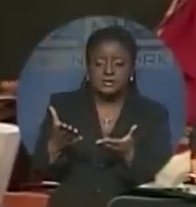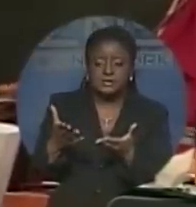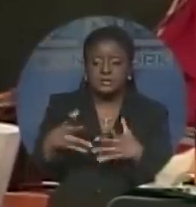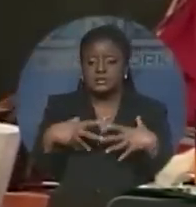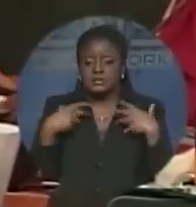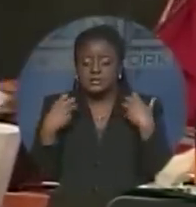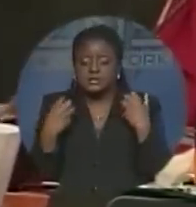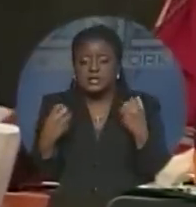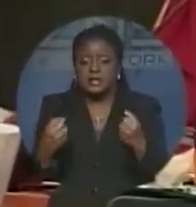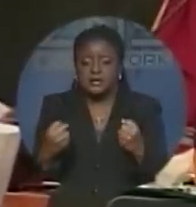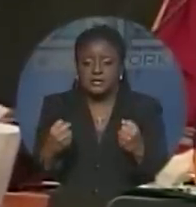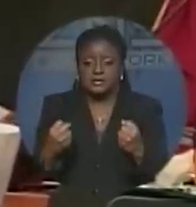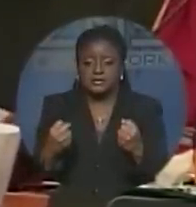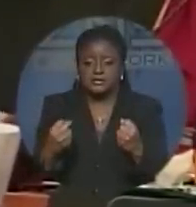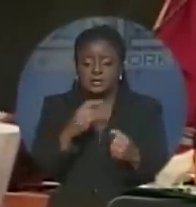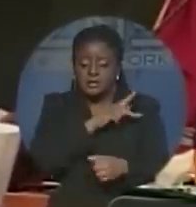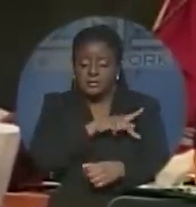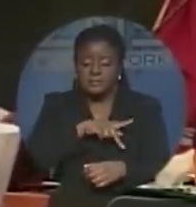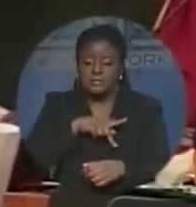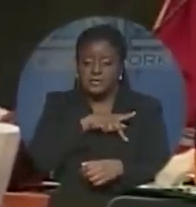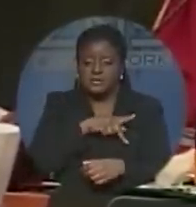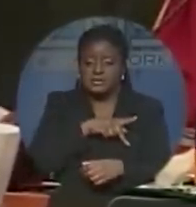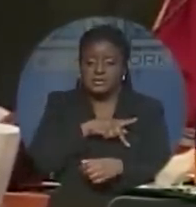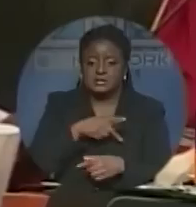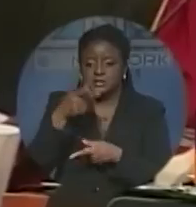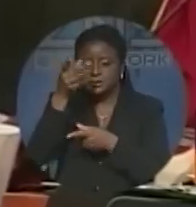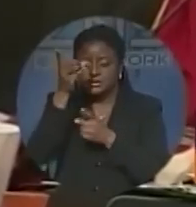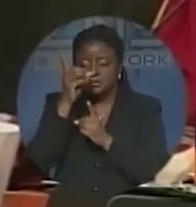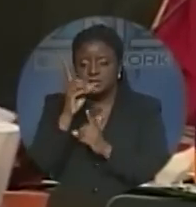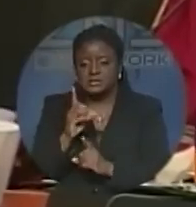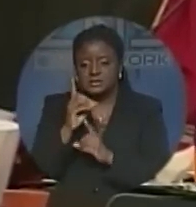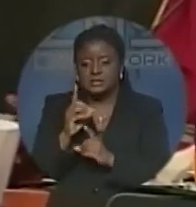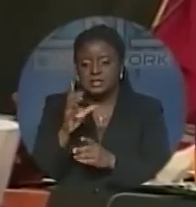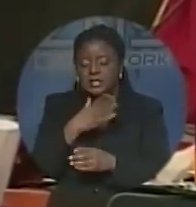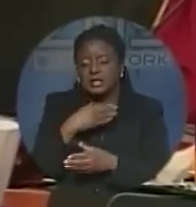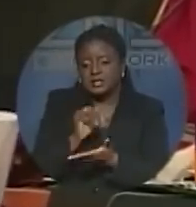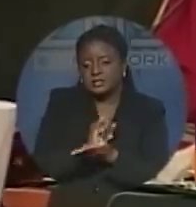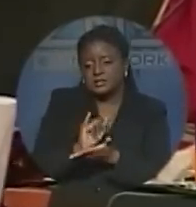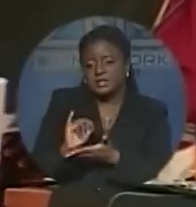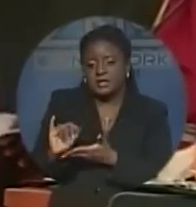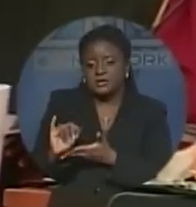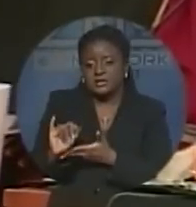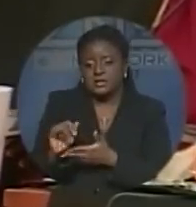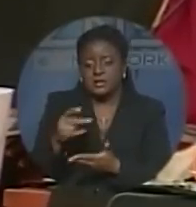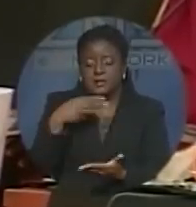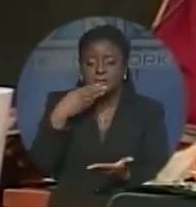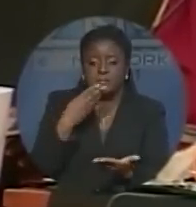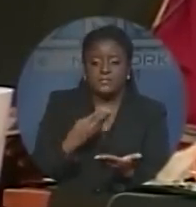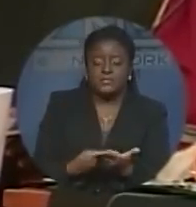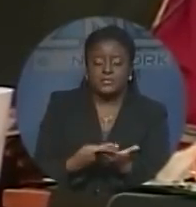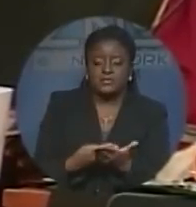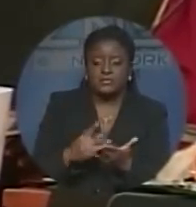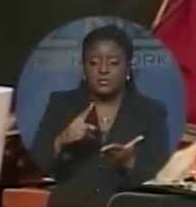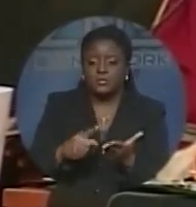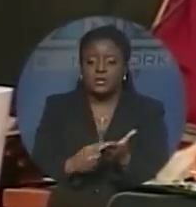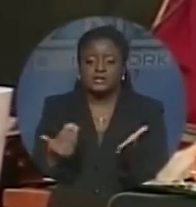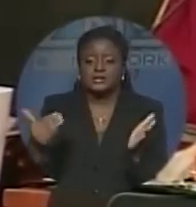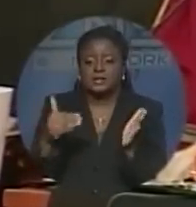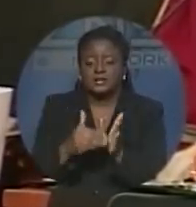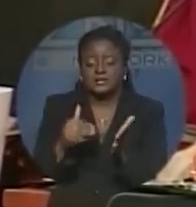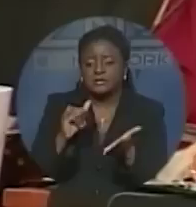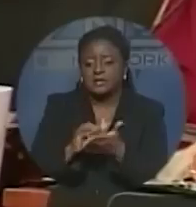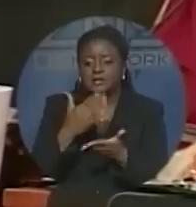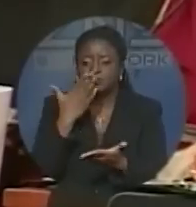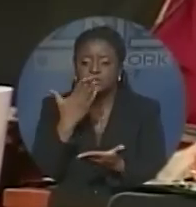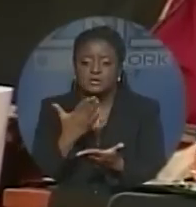by his personal dignity and integrity, proved once again that